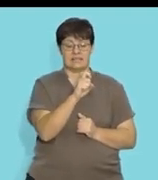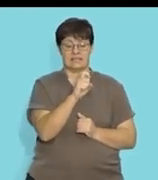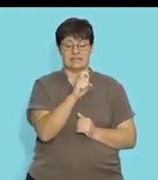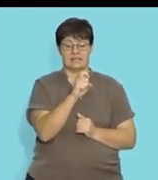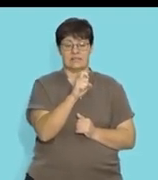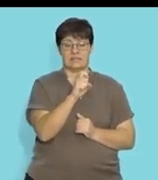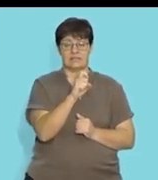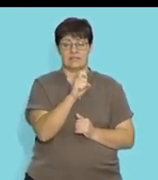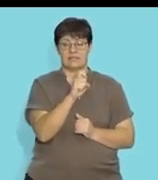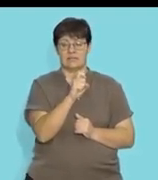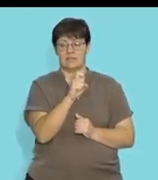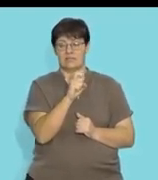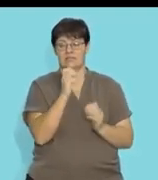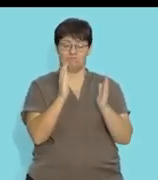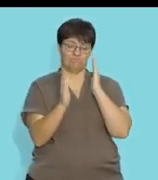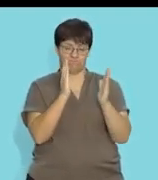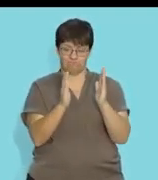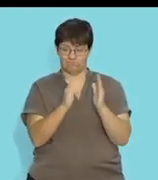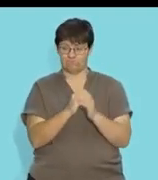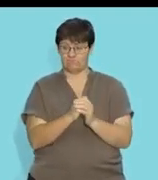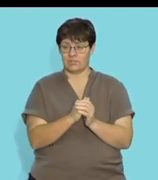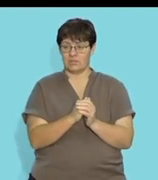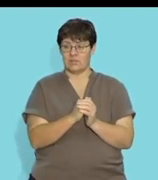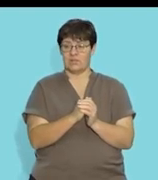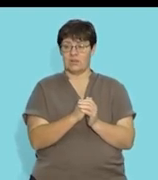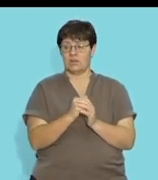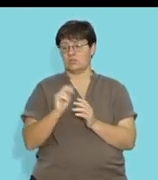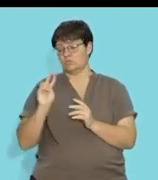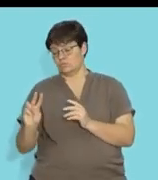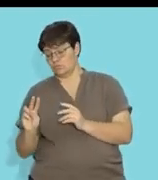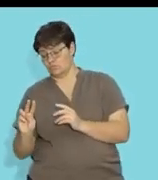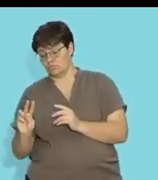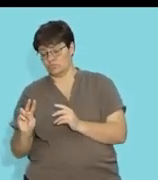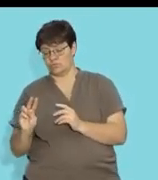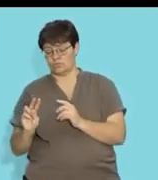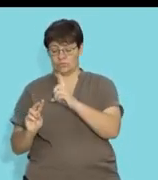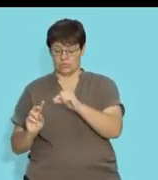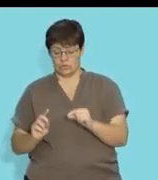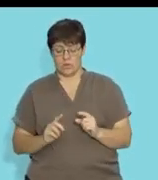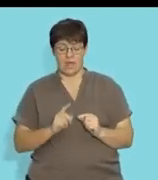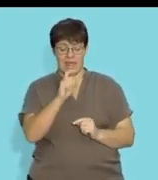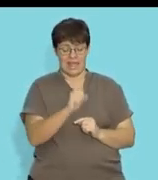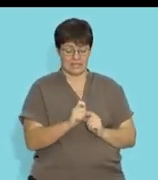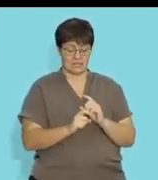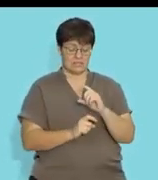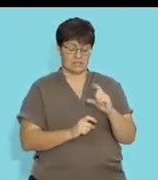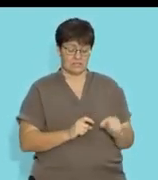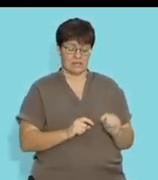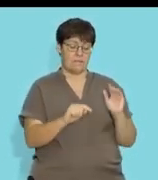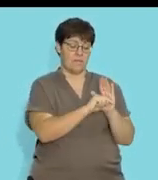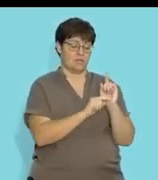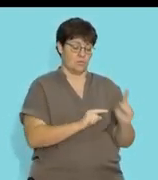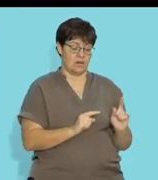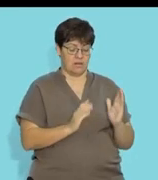it will be X must be trapped between two and minus